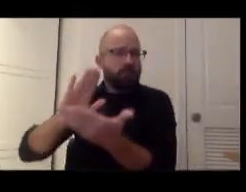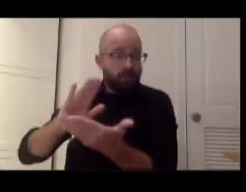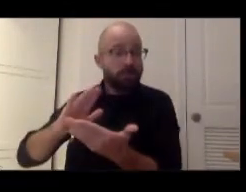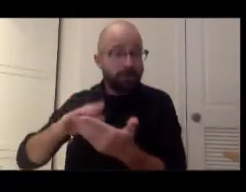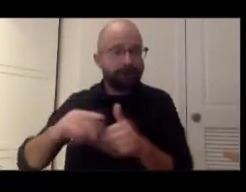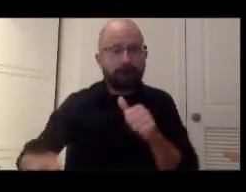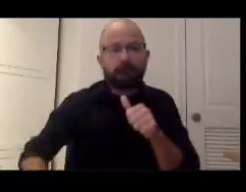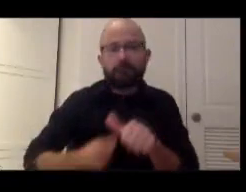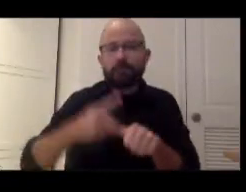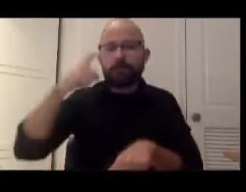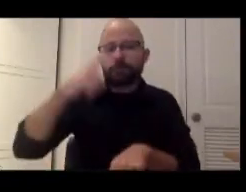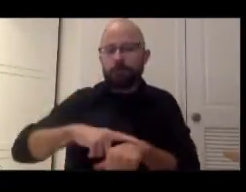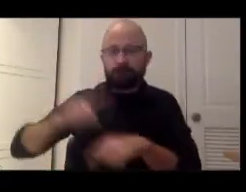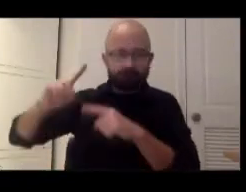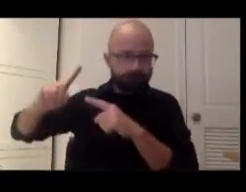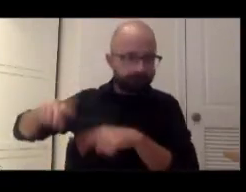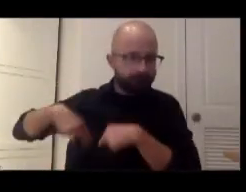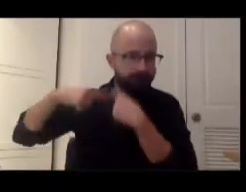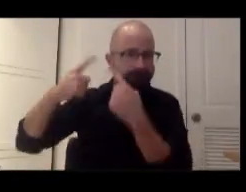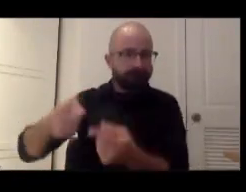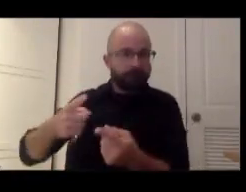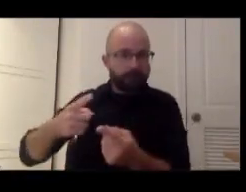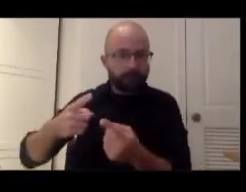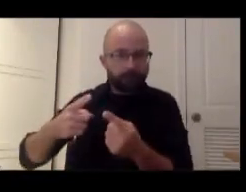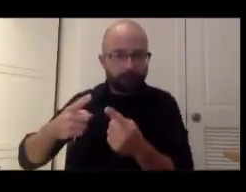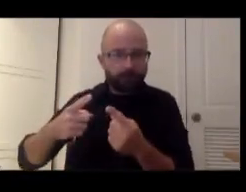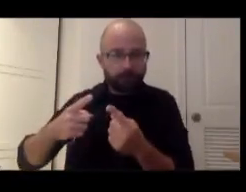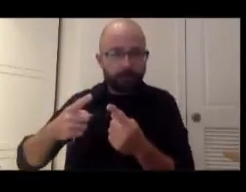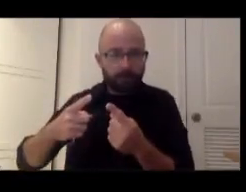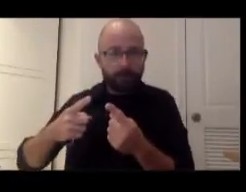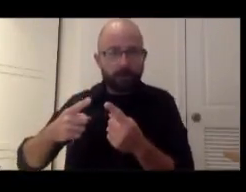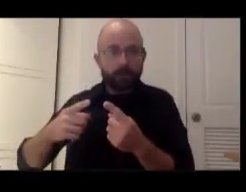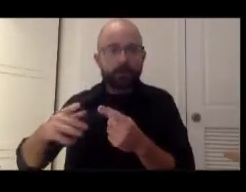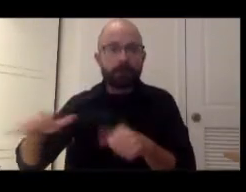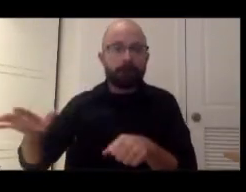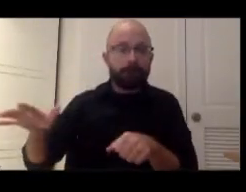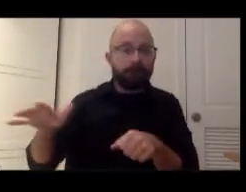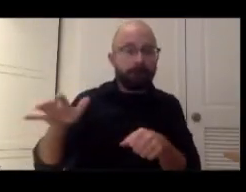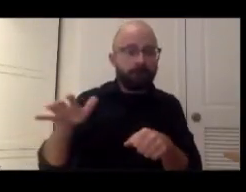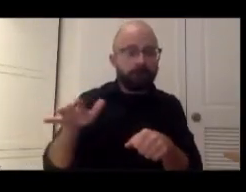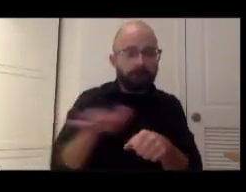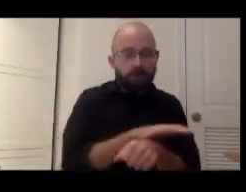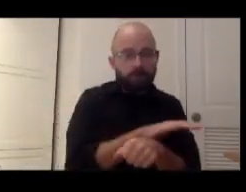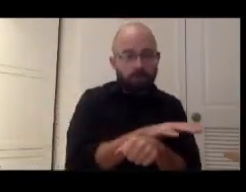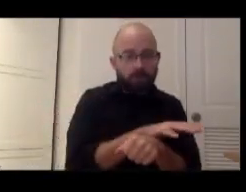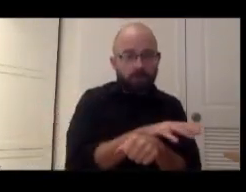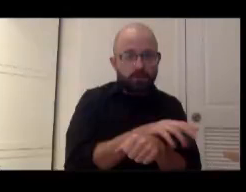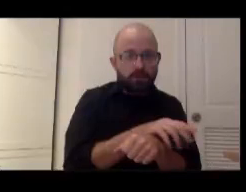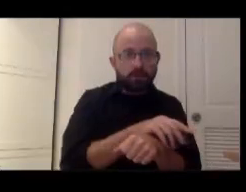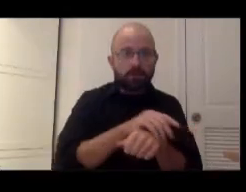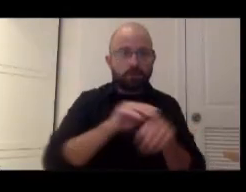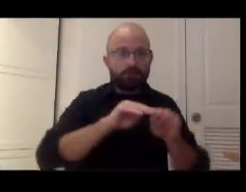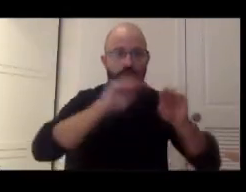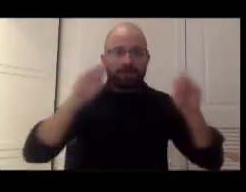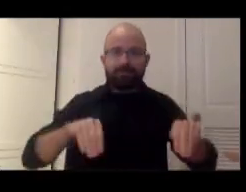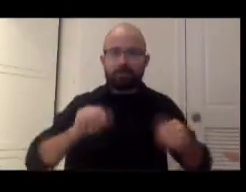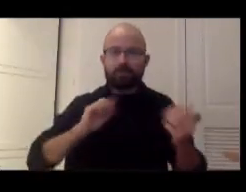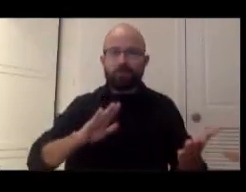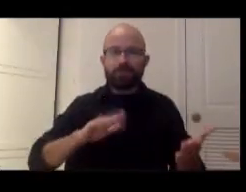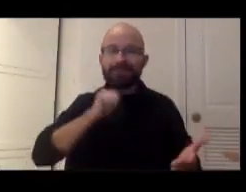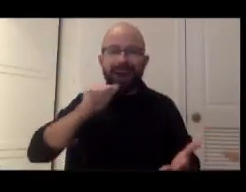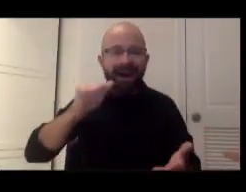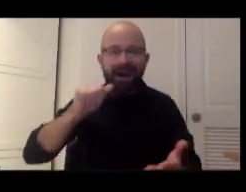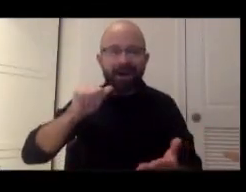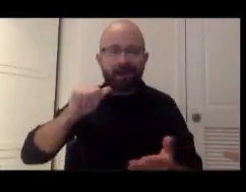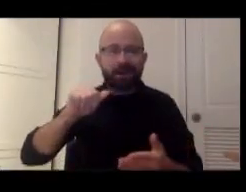have a completely pan-Smithsonian approach where it's not just the National Museum of American History which has been